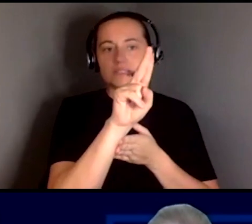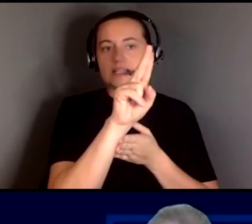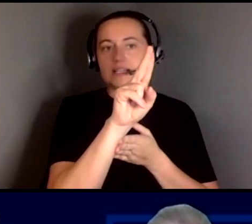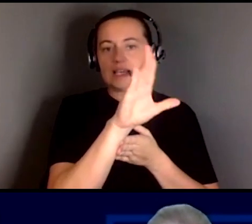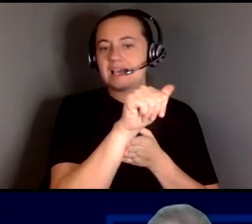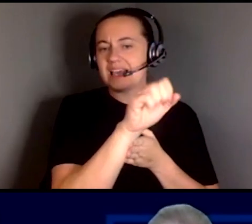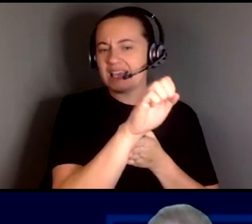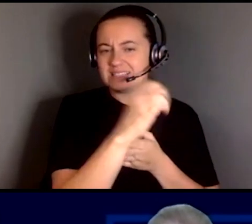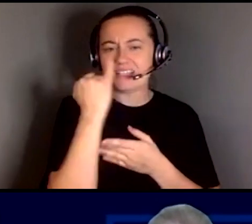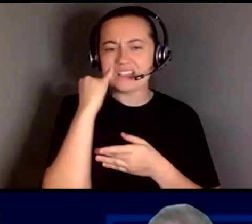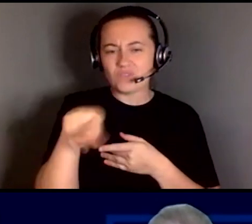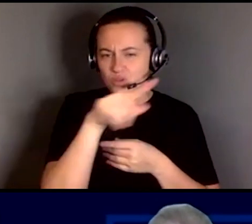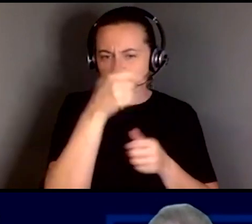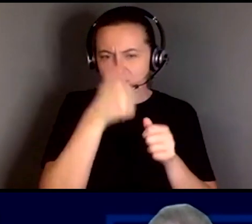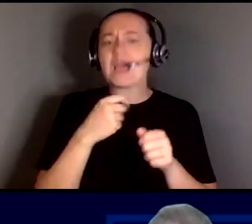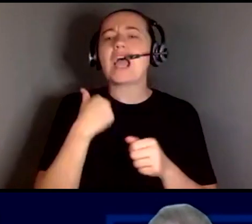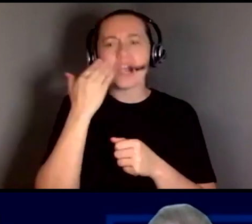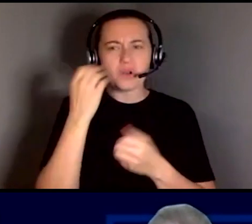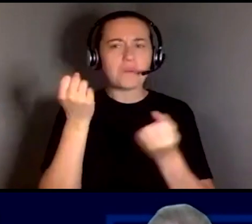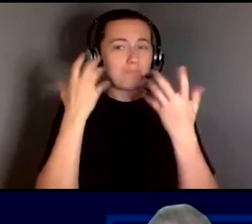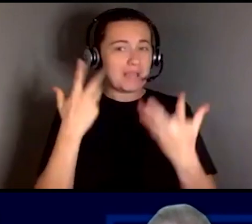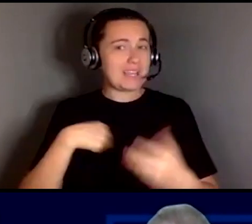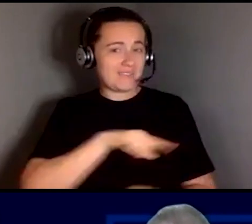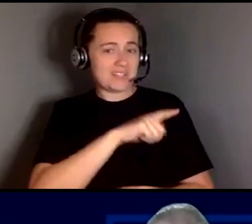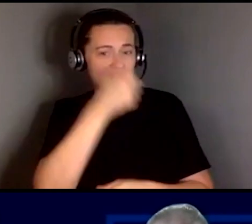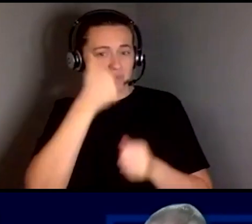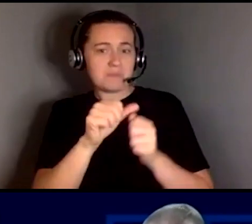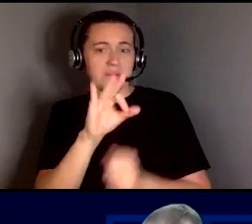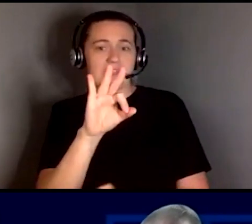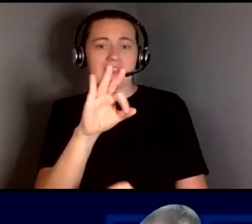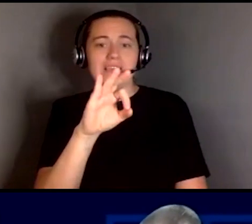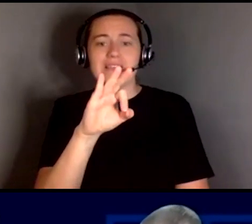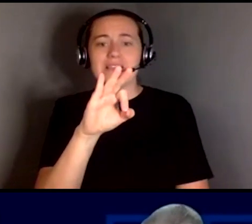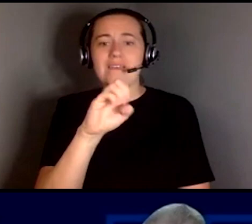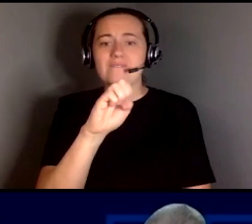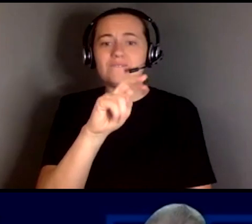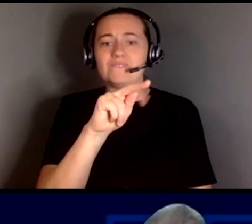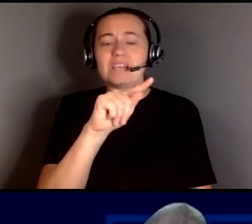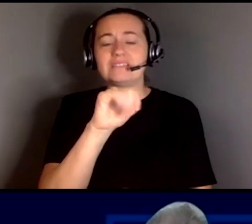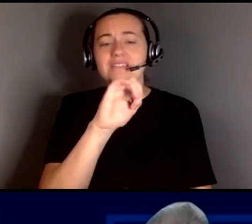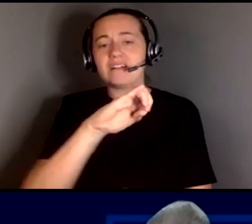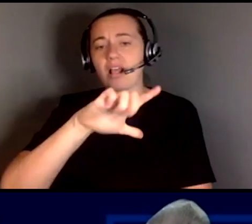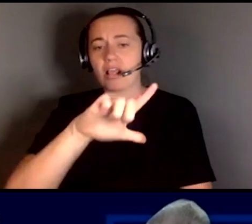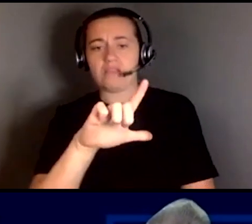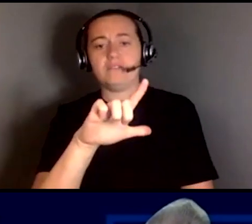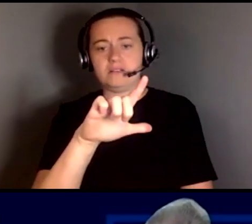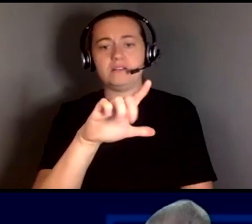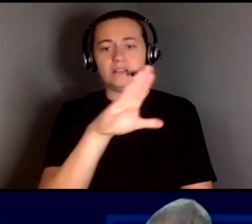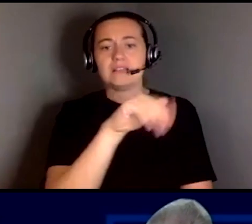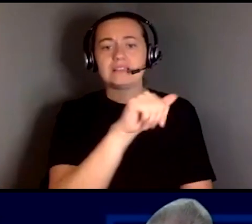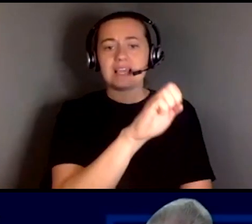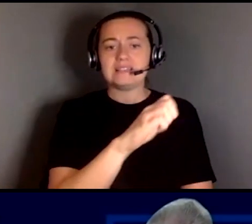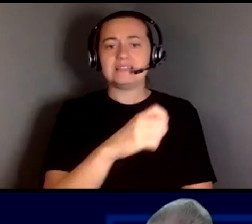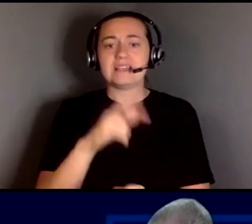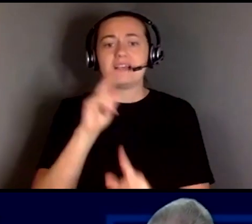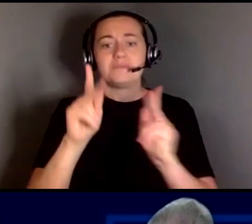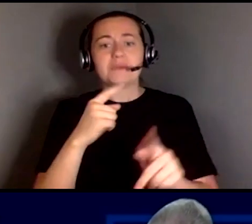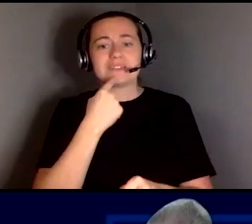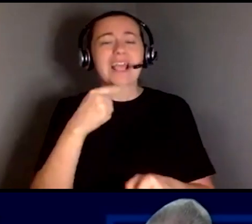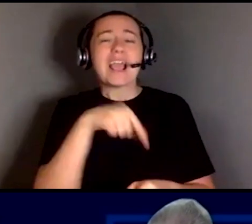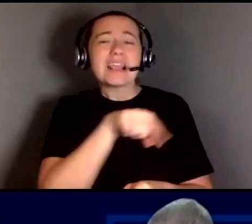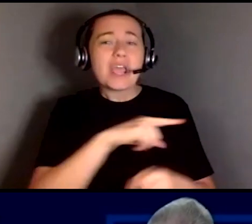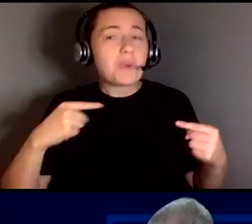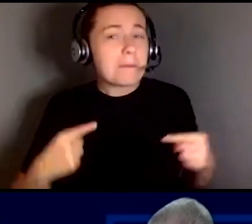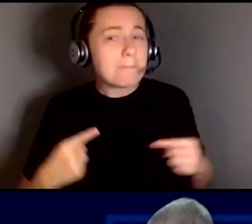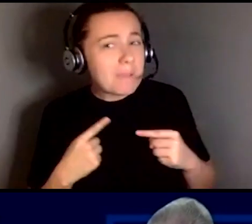I know many of us remember that, the, uh, fentanyl case at Yale University, where the women were saying they're in pain, but